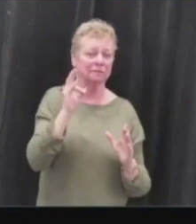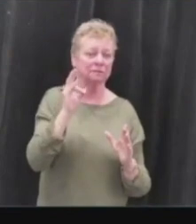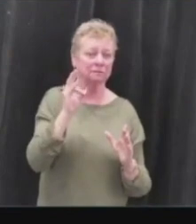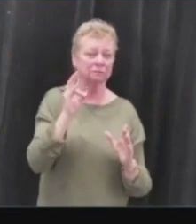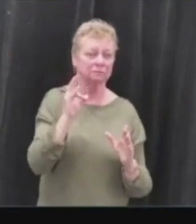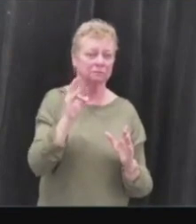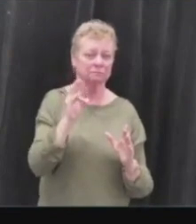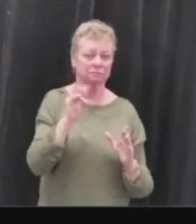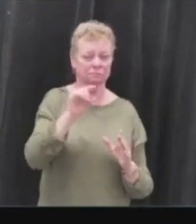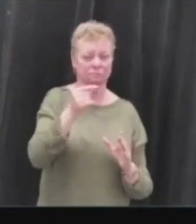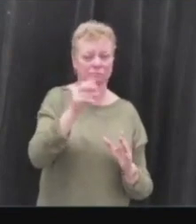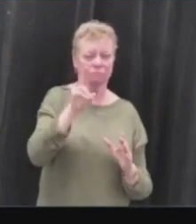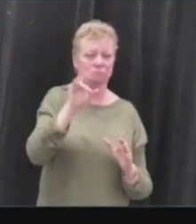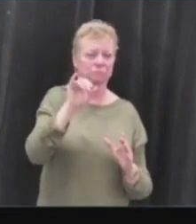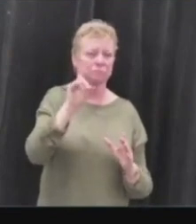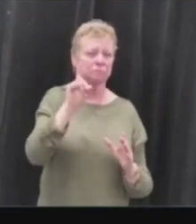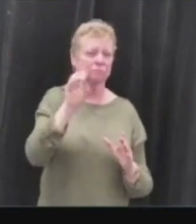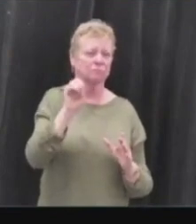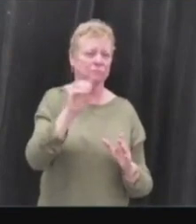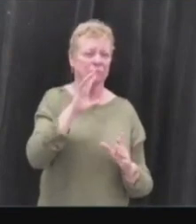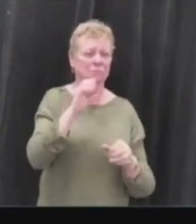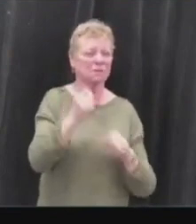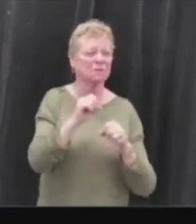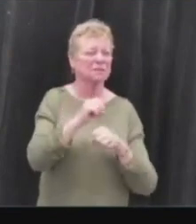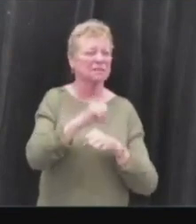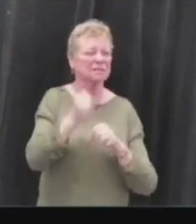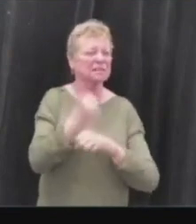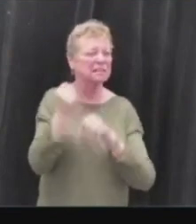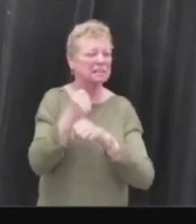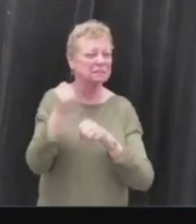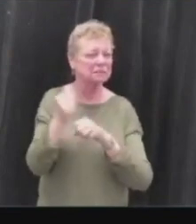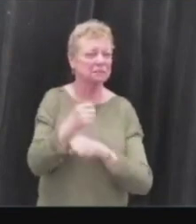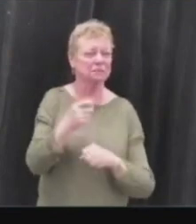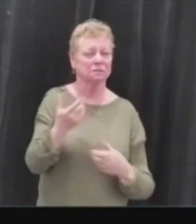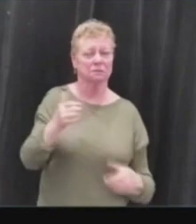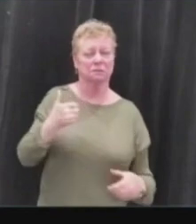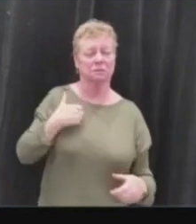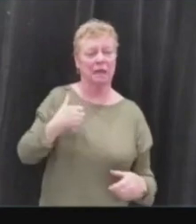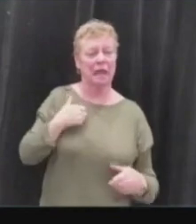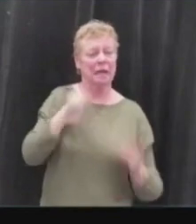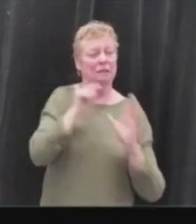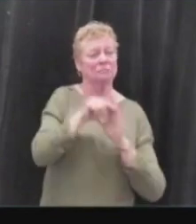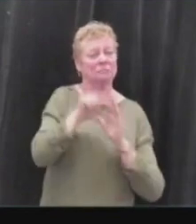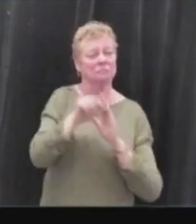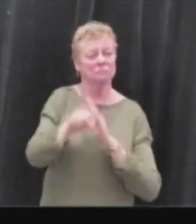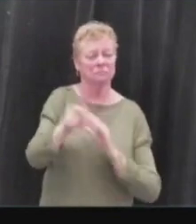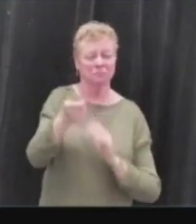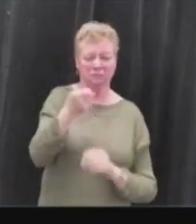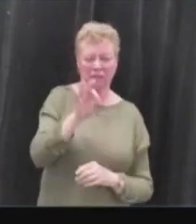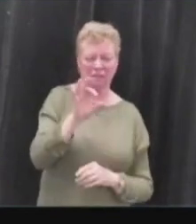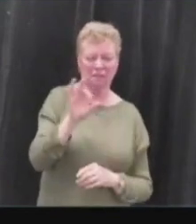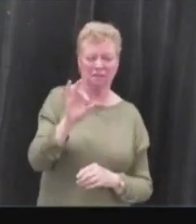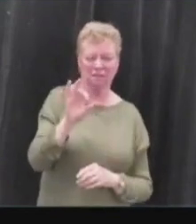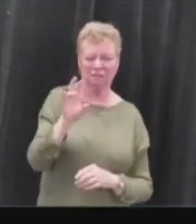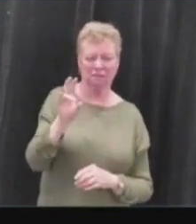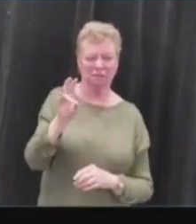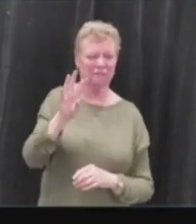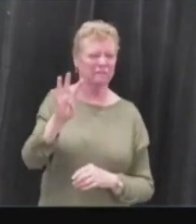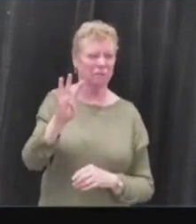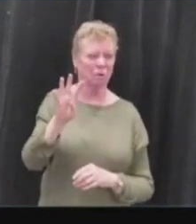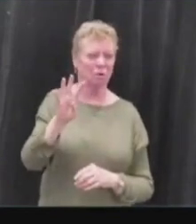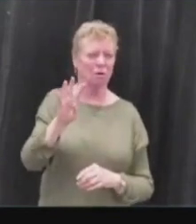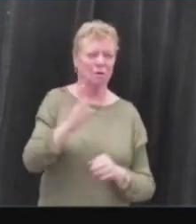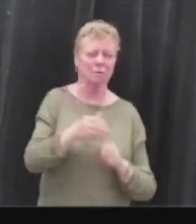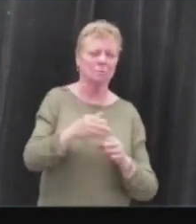quickly talk about were statistics. Canada's homicide rate actually peaked in 1974, about three years before the first big round of gun